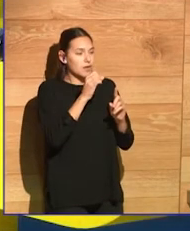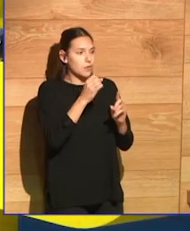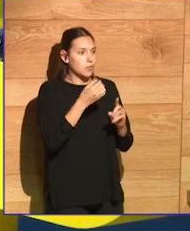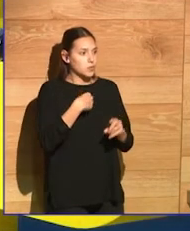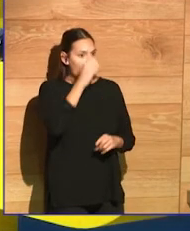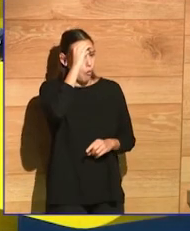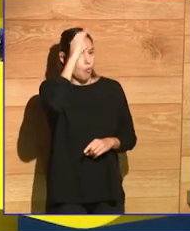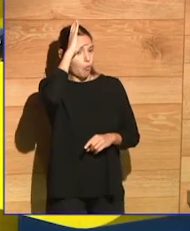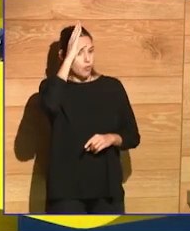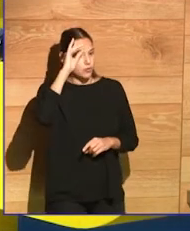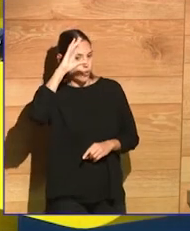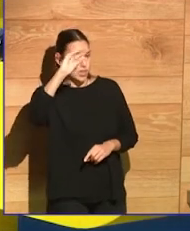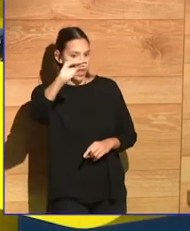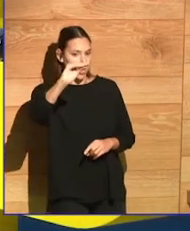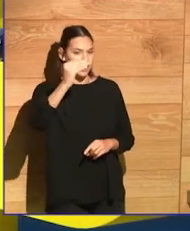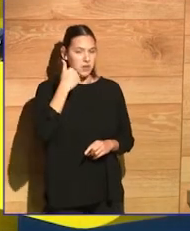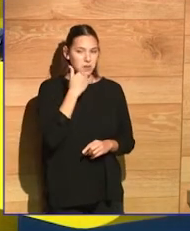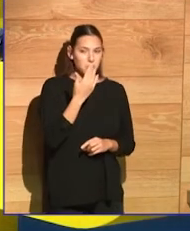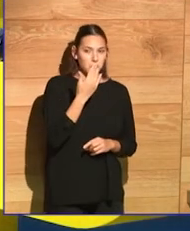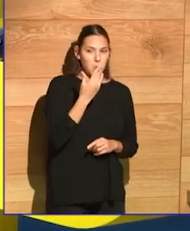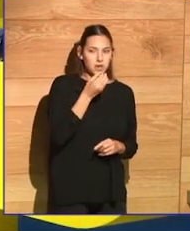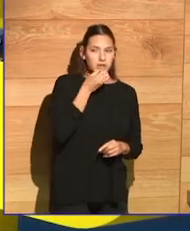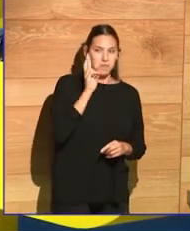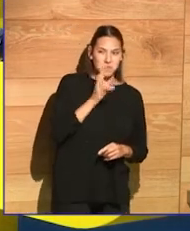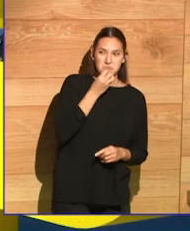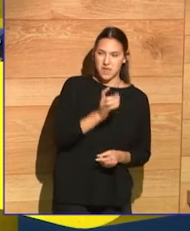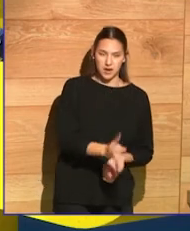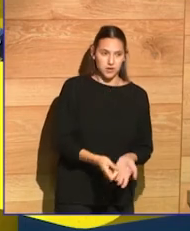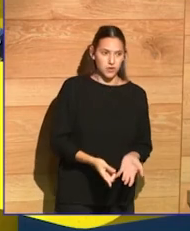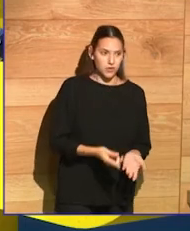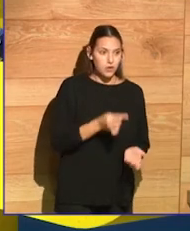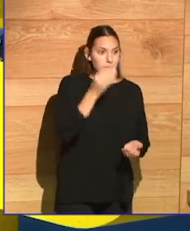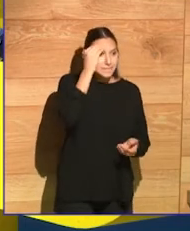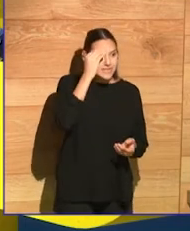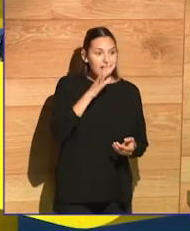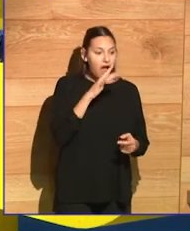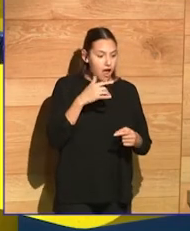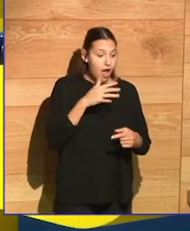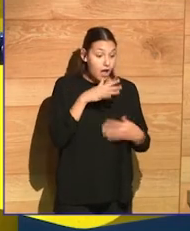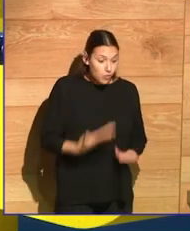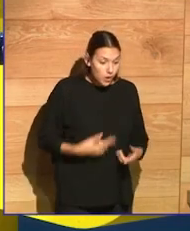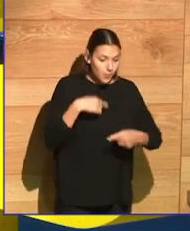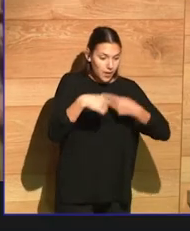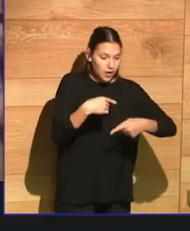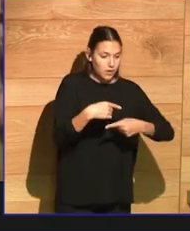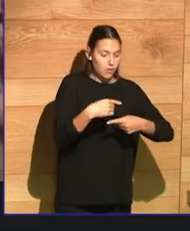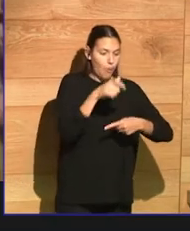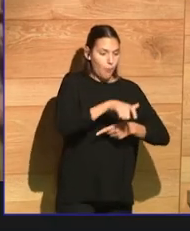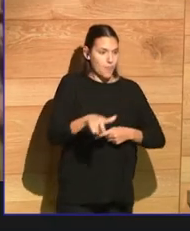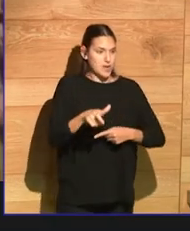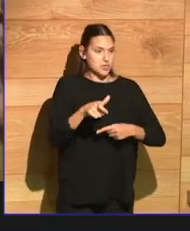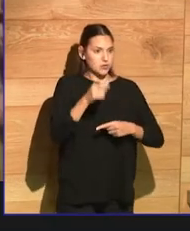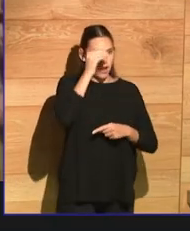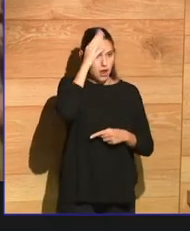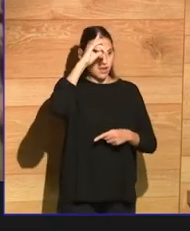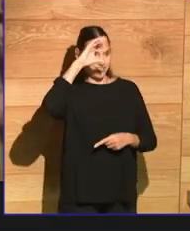not well looked upon to be learned. Is this happening already in our society? Is culture related to the elites, and